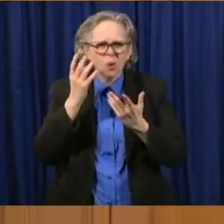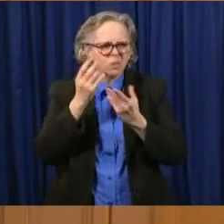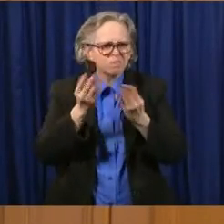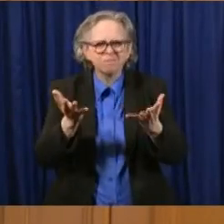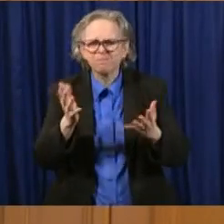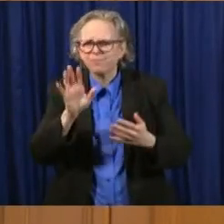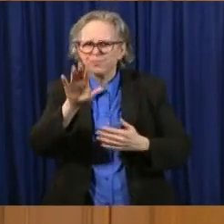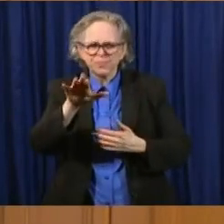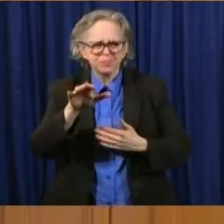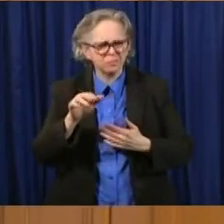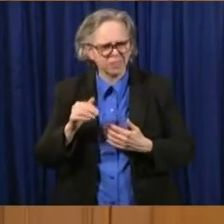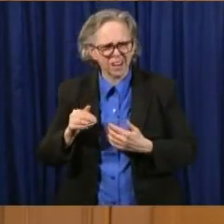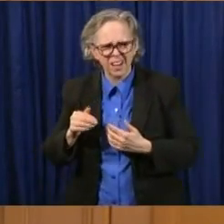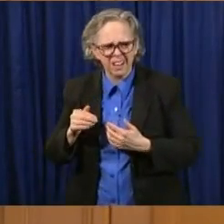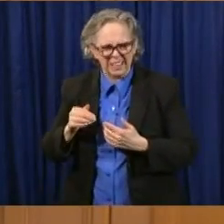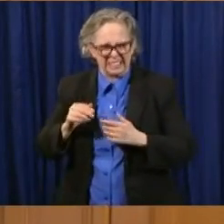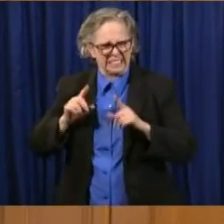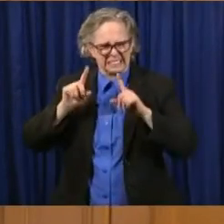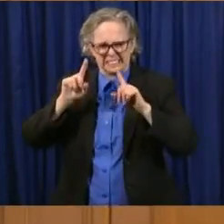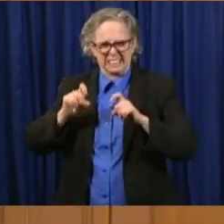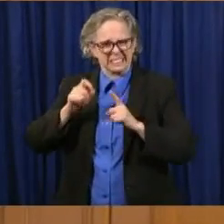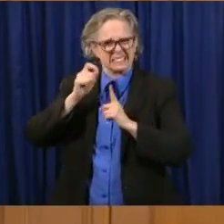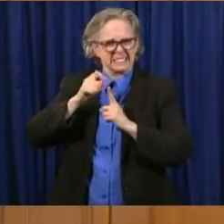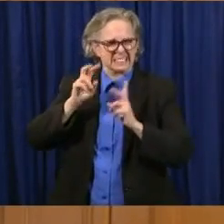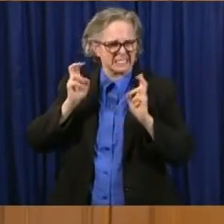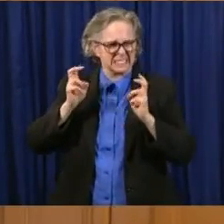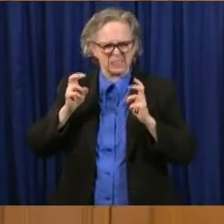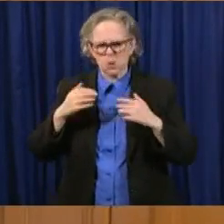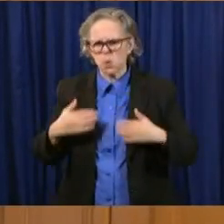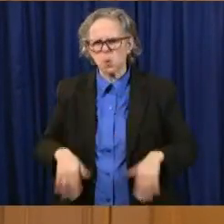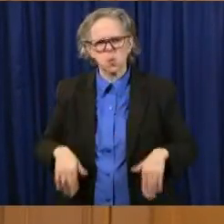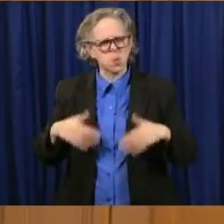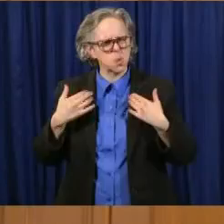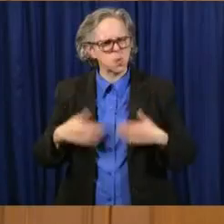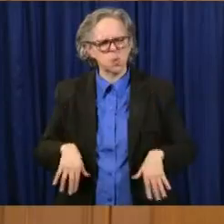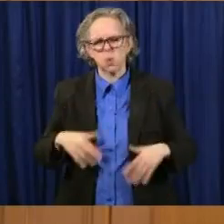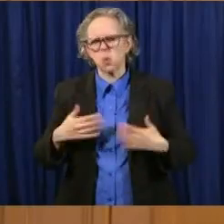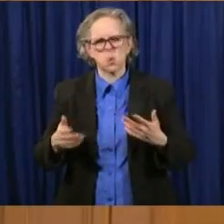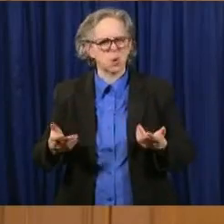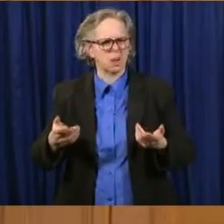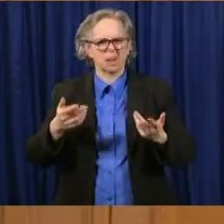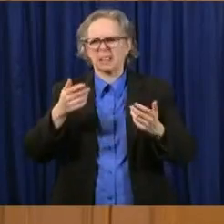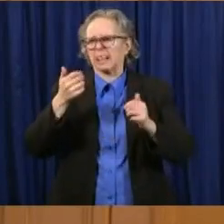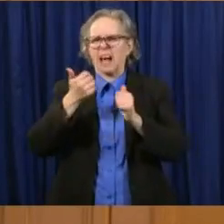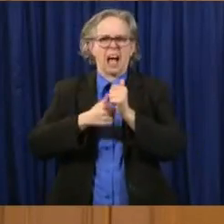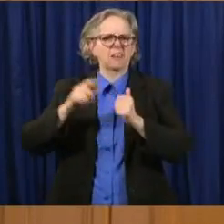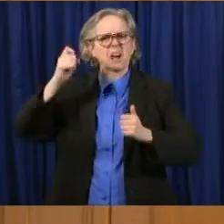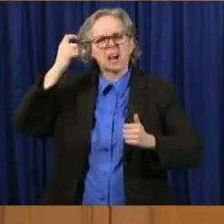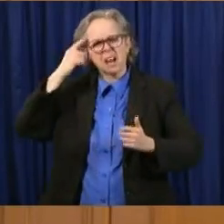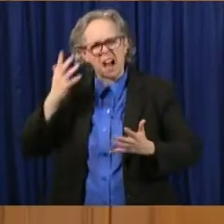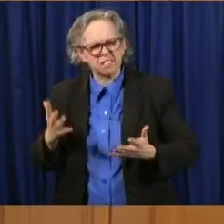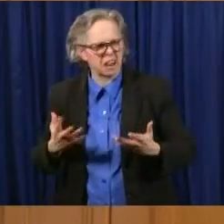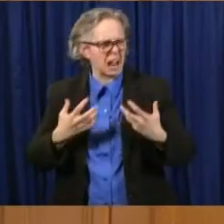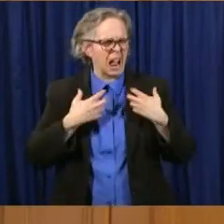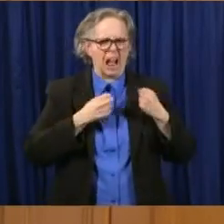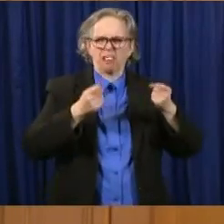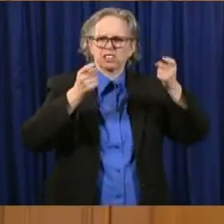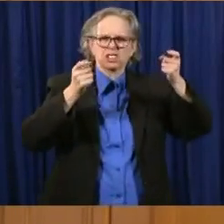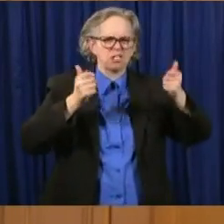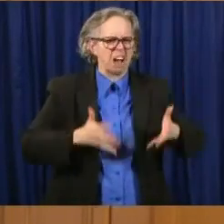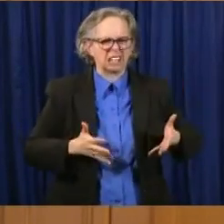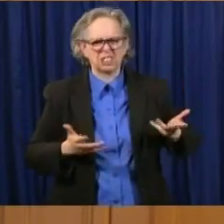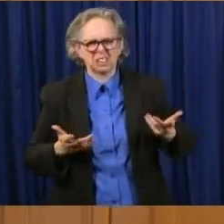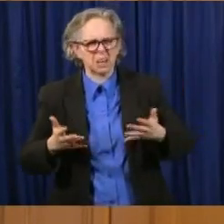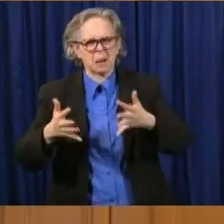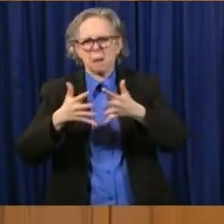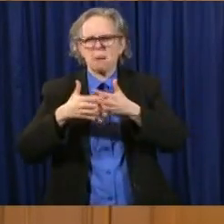is the bane of every, I'm sure, governor and I'm sure everyone, every health director around the states. We just wish we